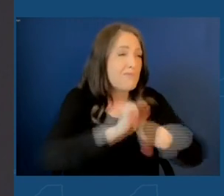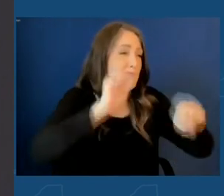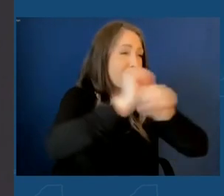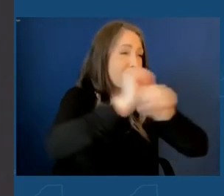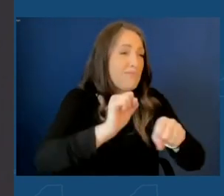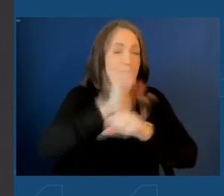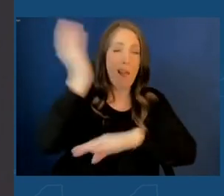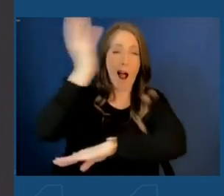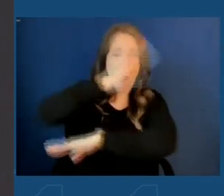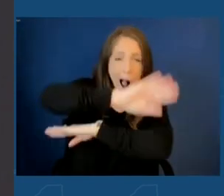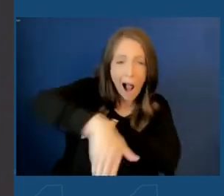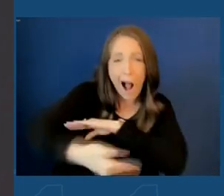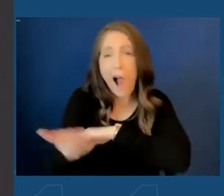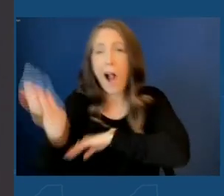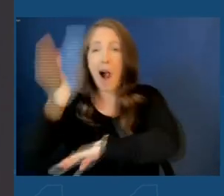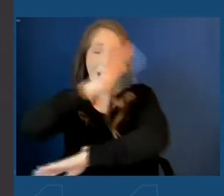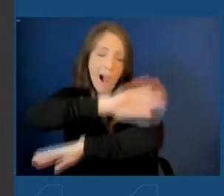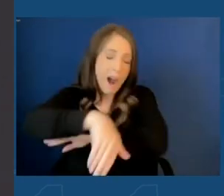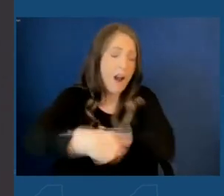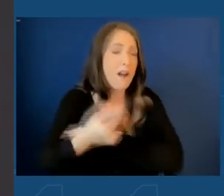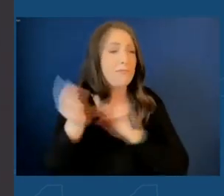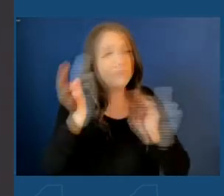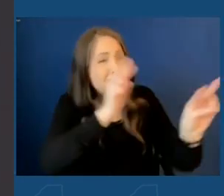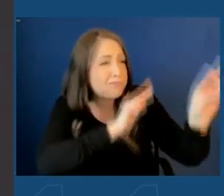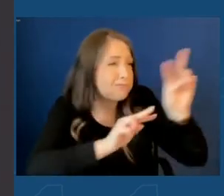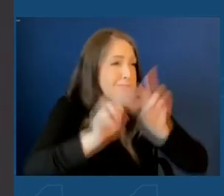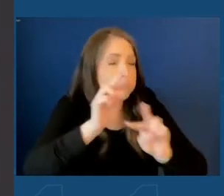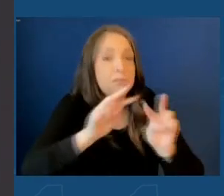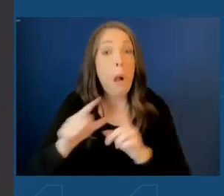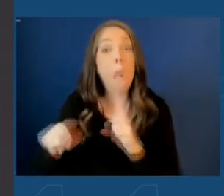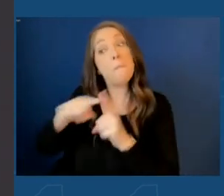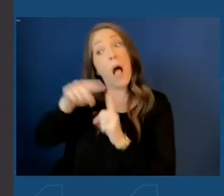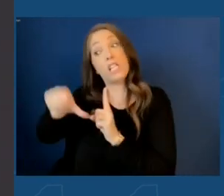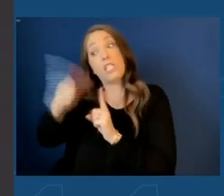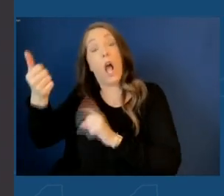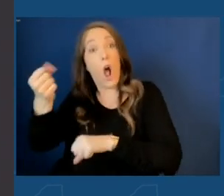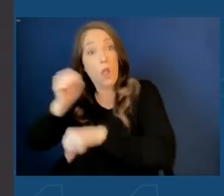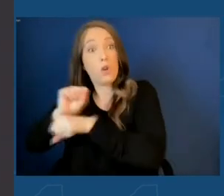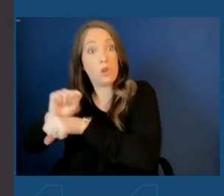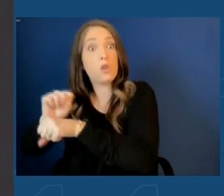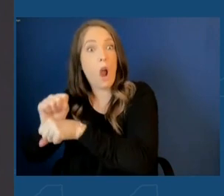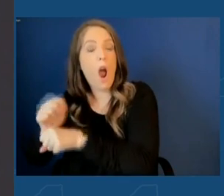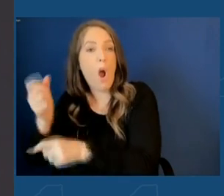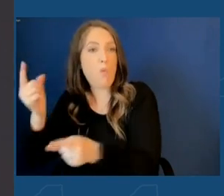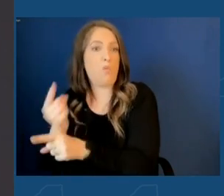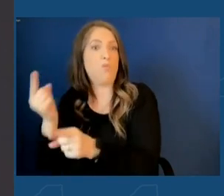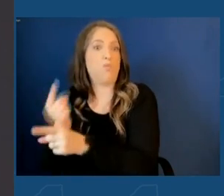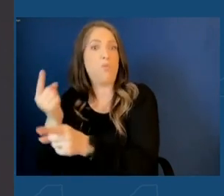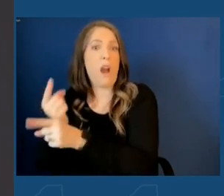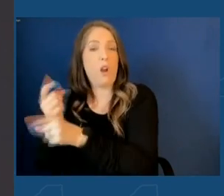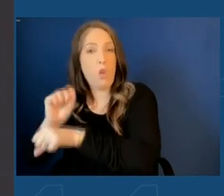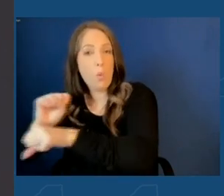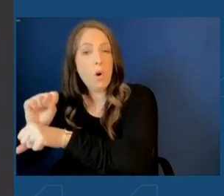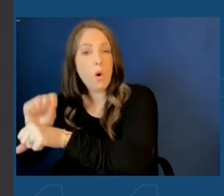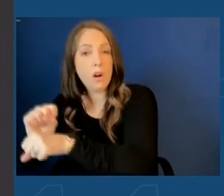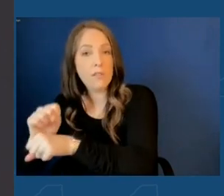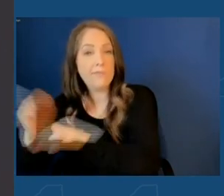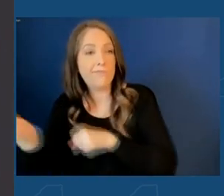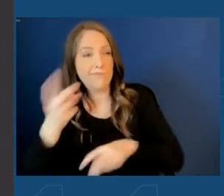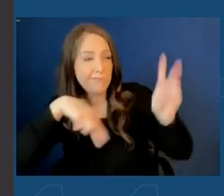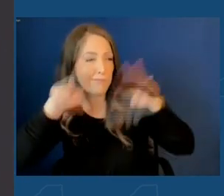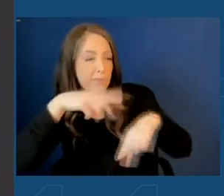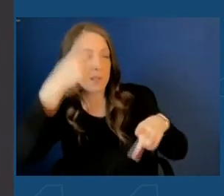-7 really while they had their other regular day job in determining the best site for